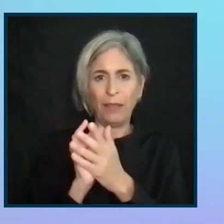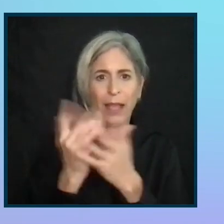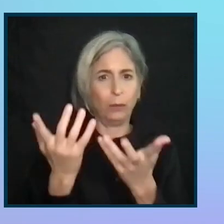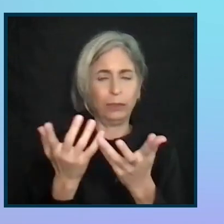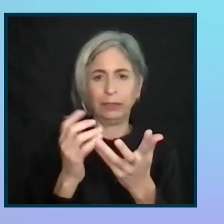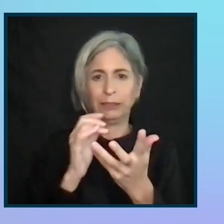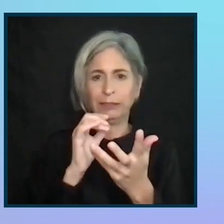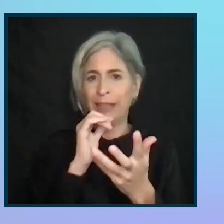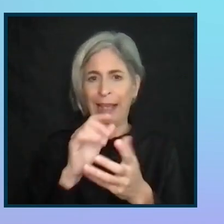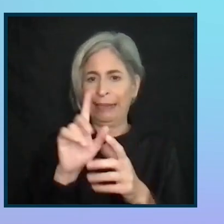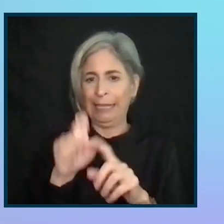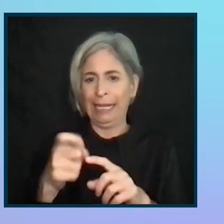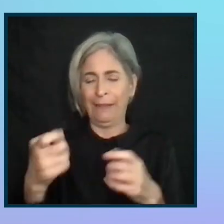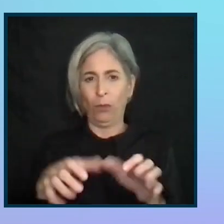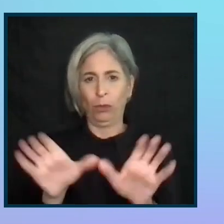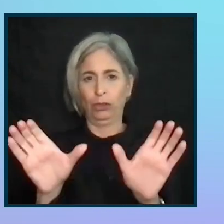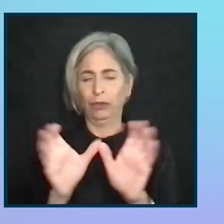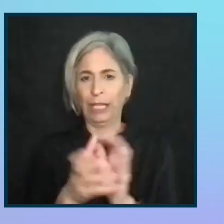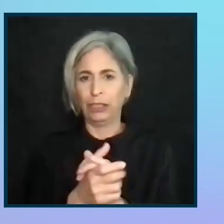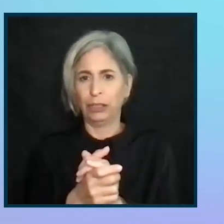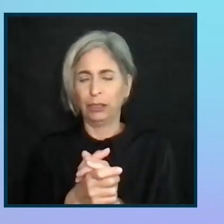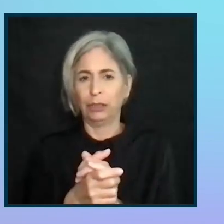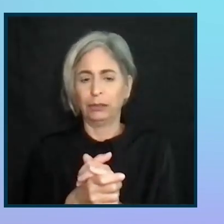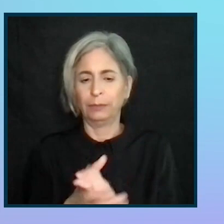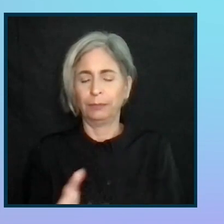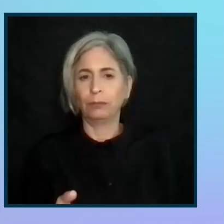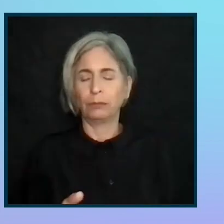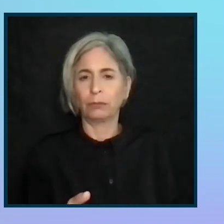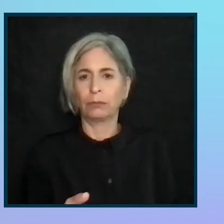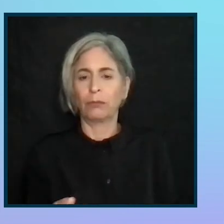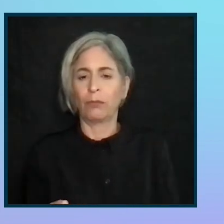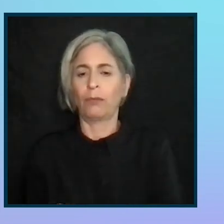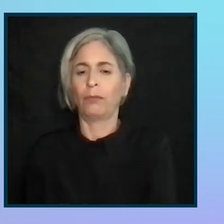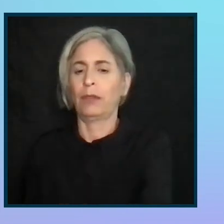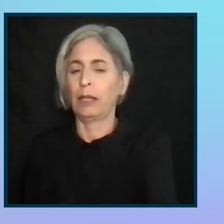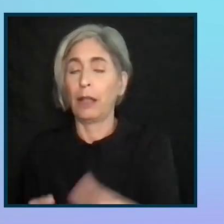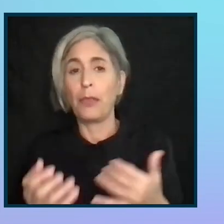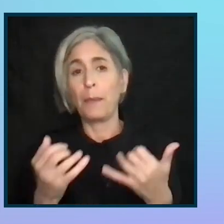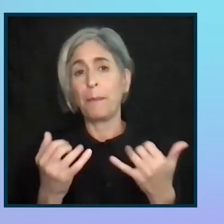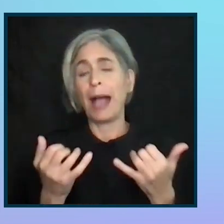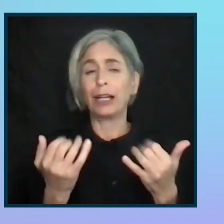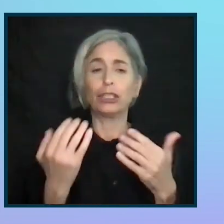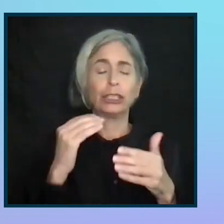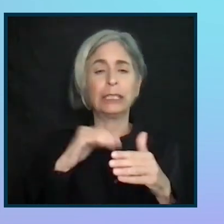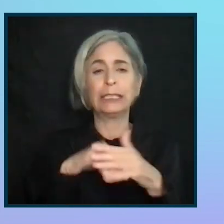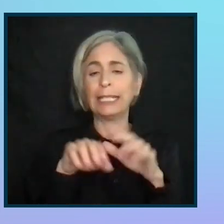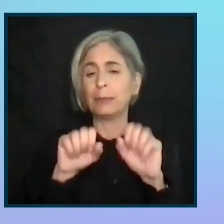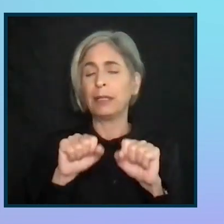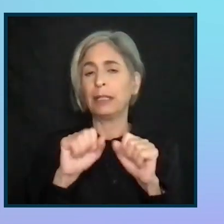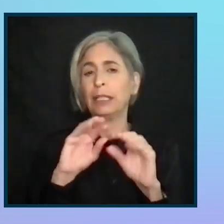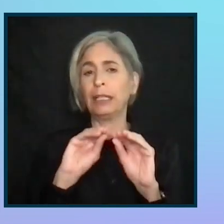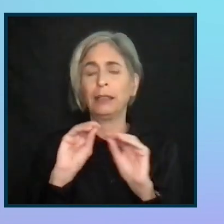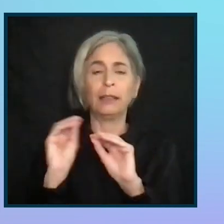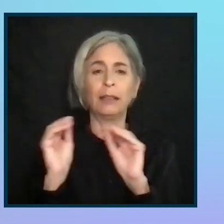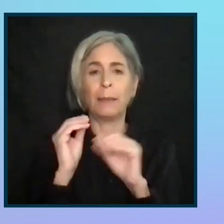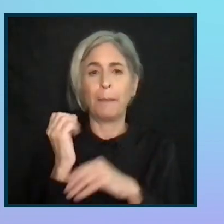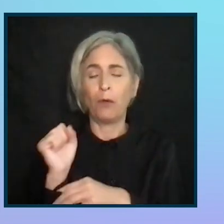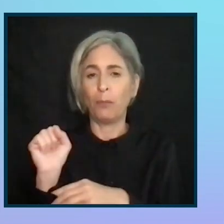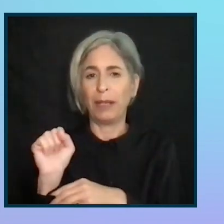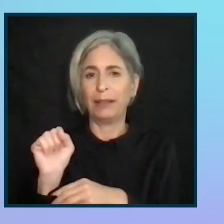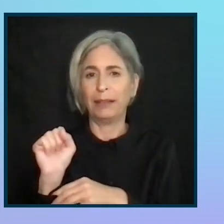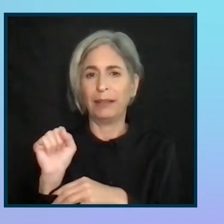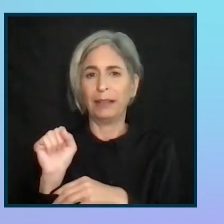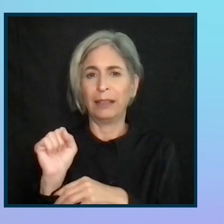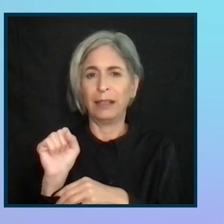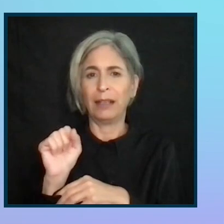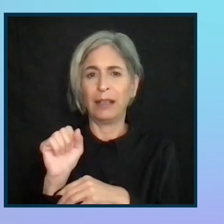suitable for it. The sort of modern accessibility movement is actually